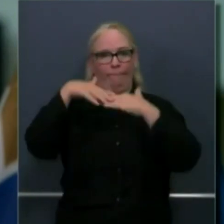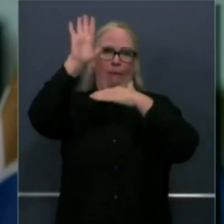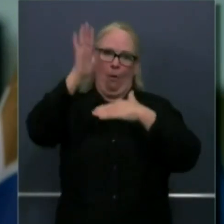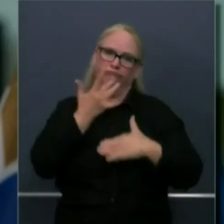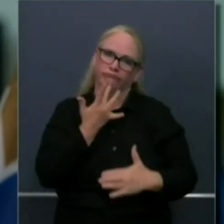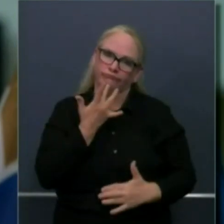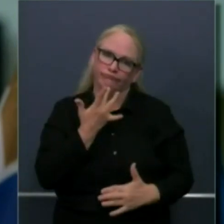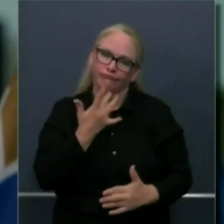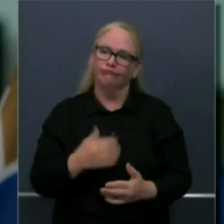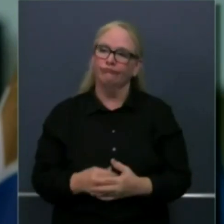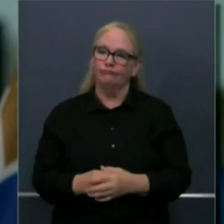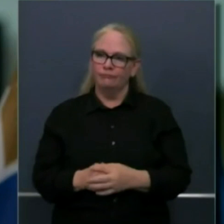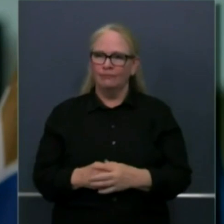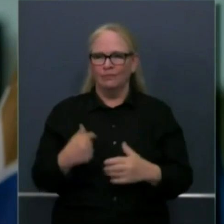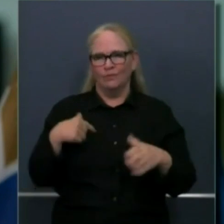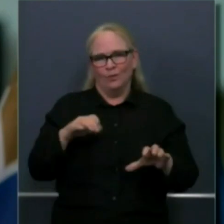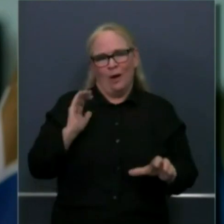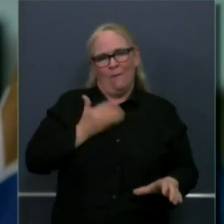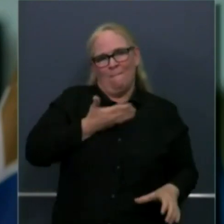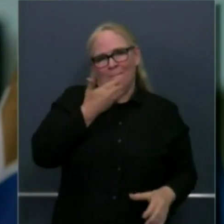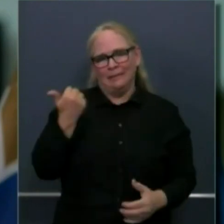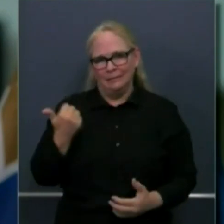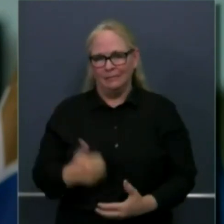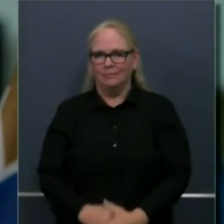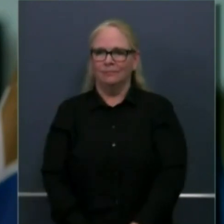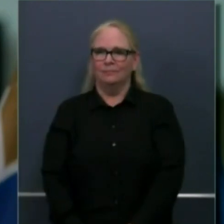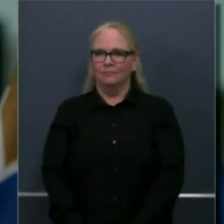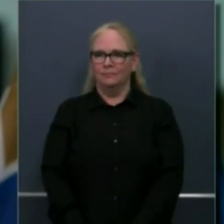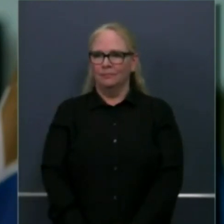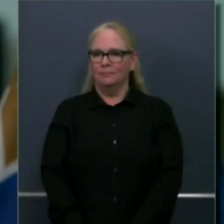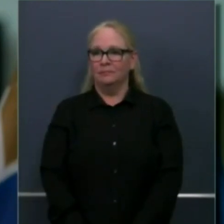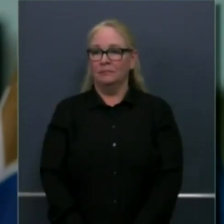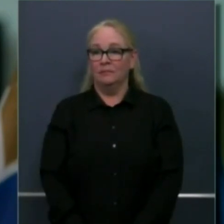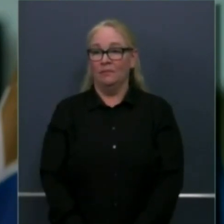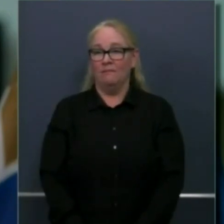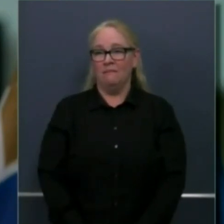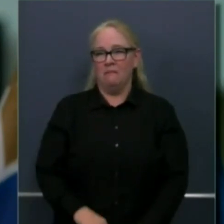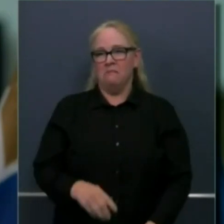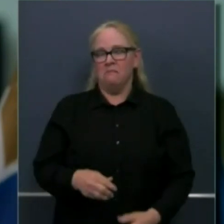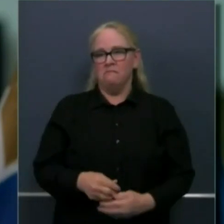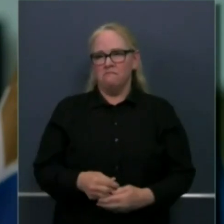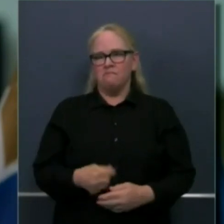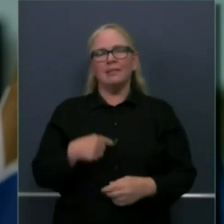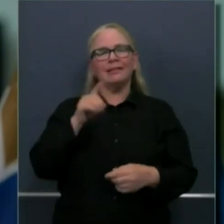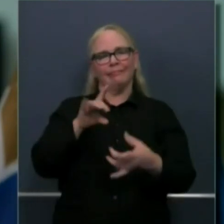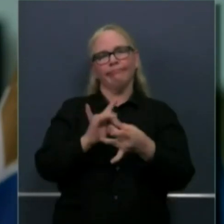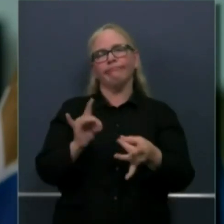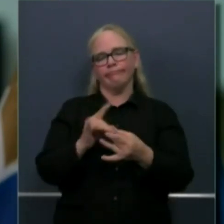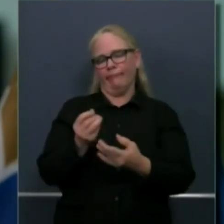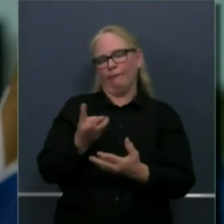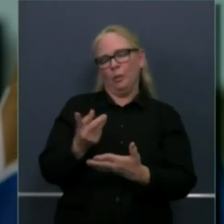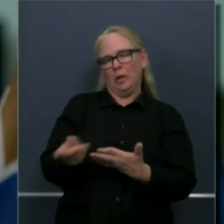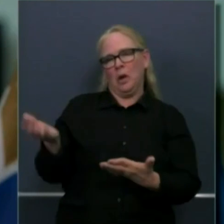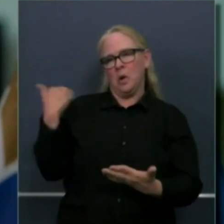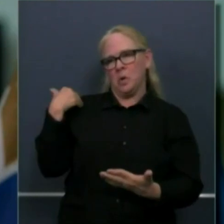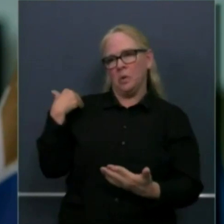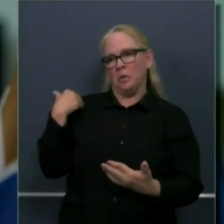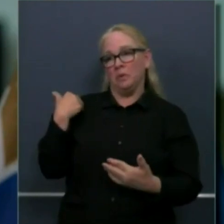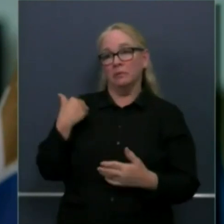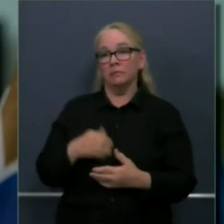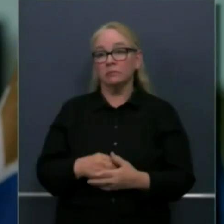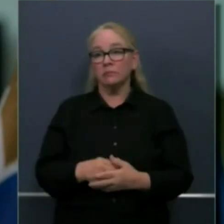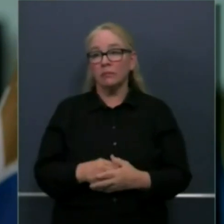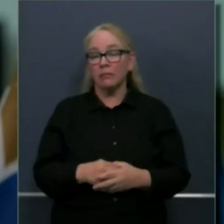possibly can I mentioned just a few weeks ago that if all of our system our testing capacity was at a hundred